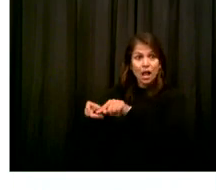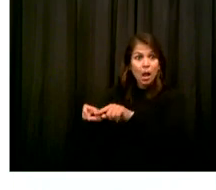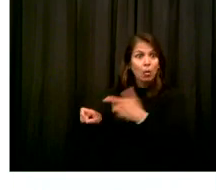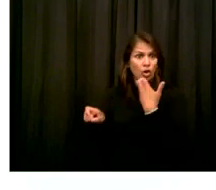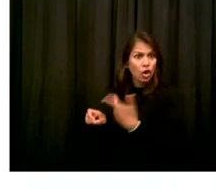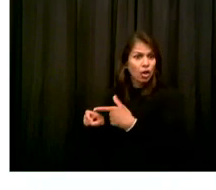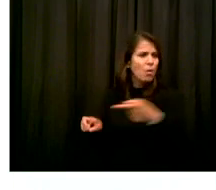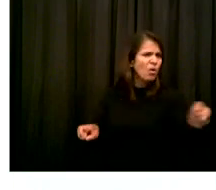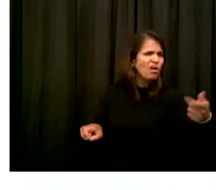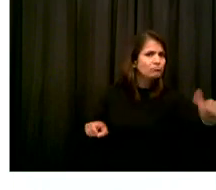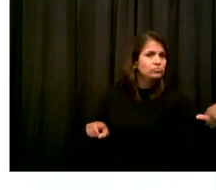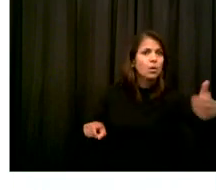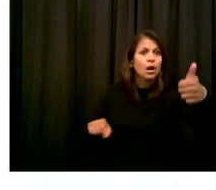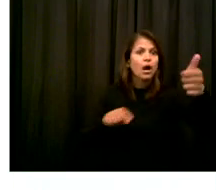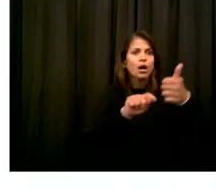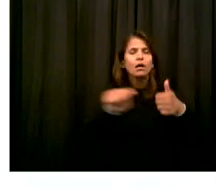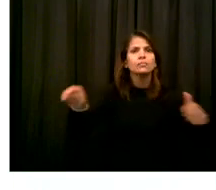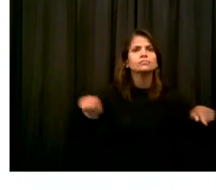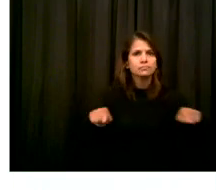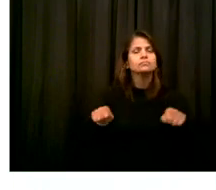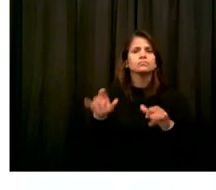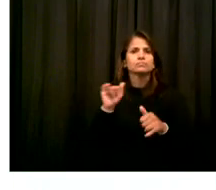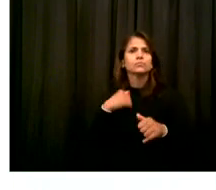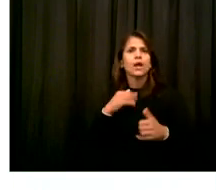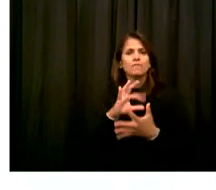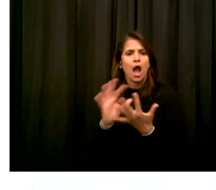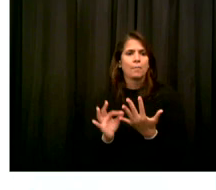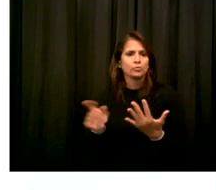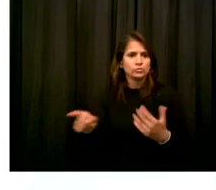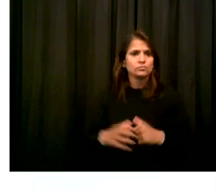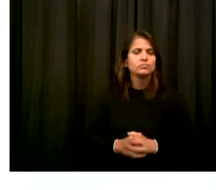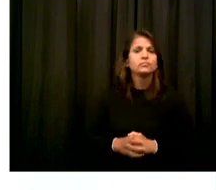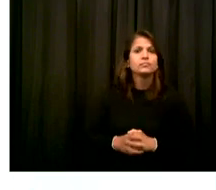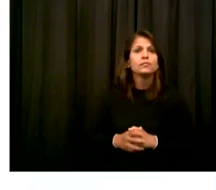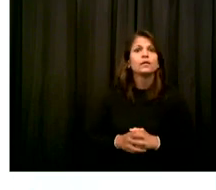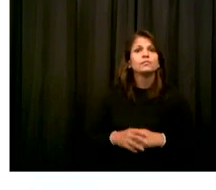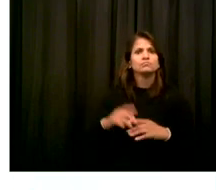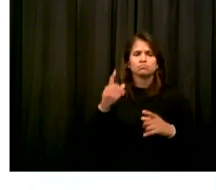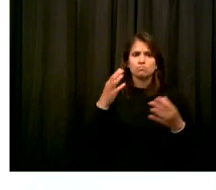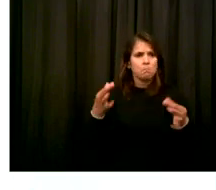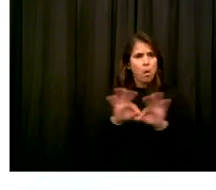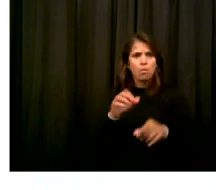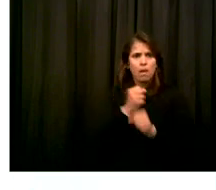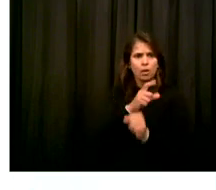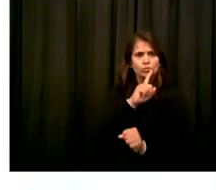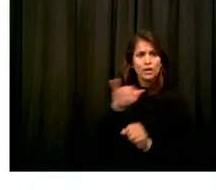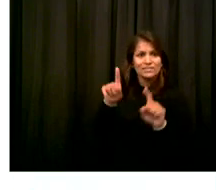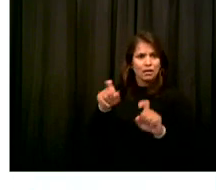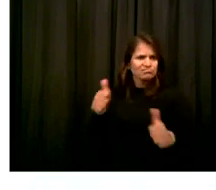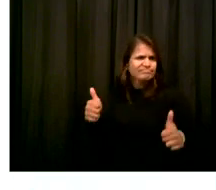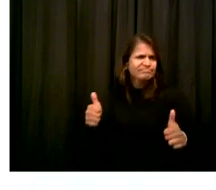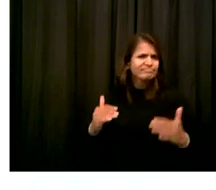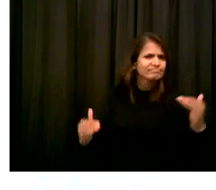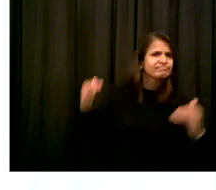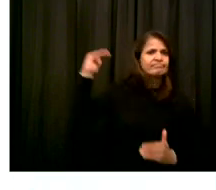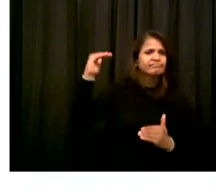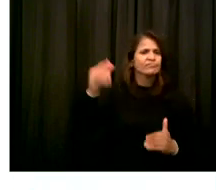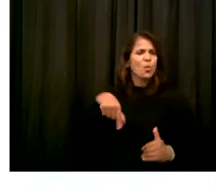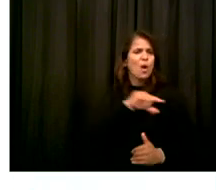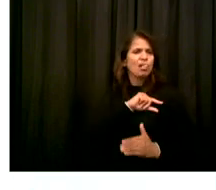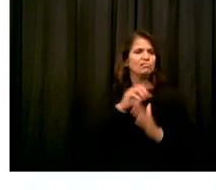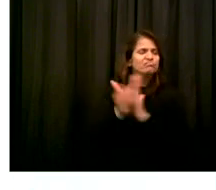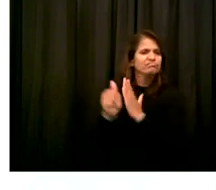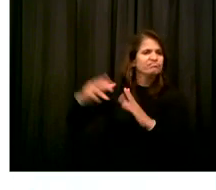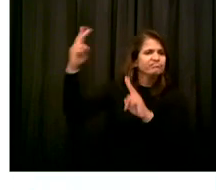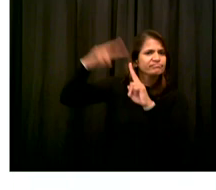adhere to, you know, to quality standards with respect to to the performance characteristics of the test.